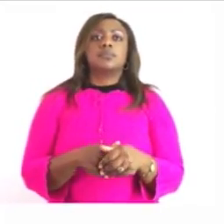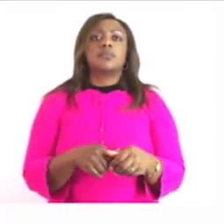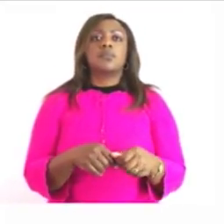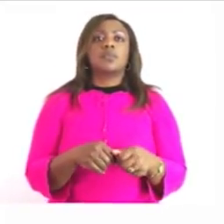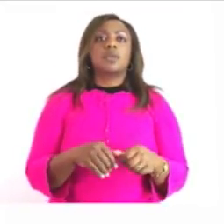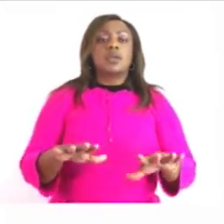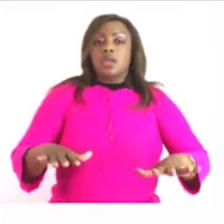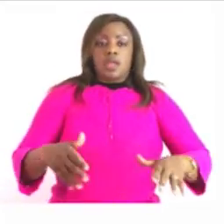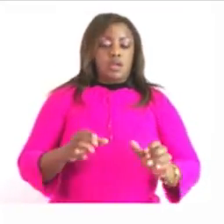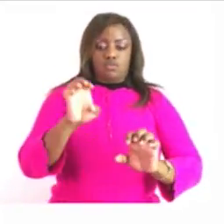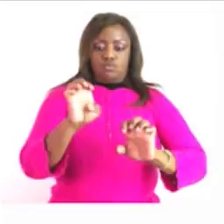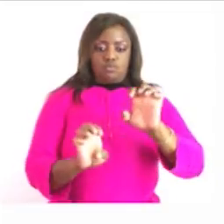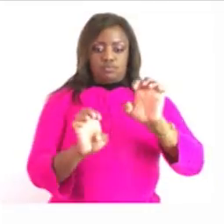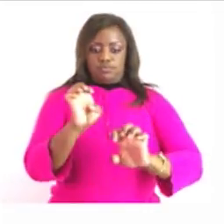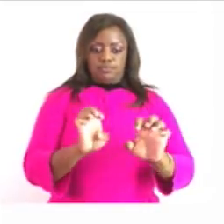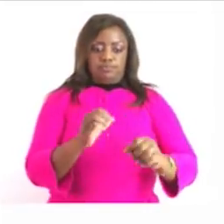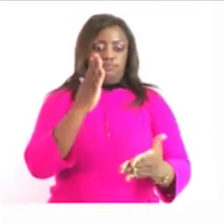how to evaluate this